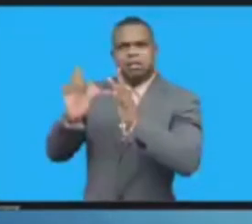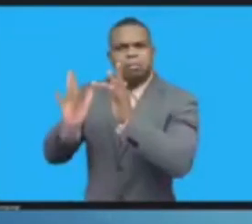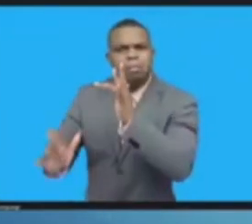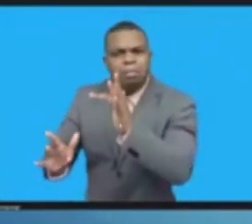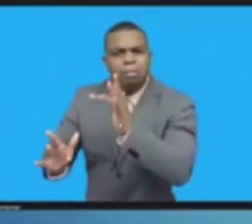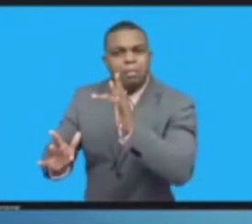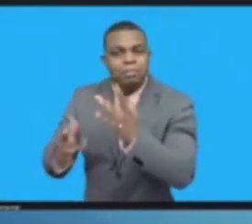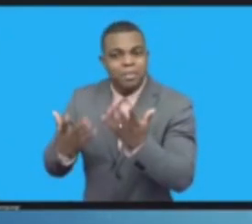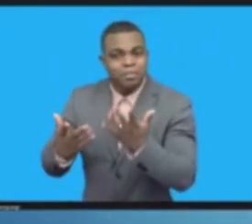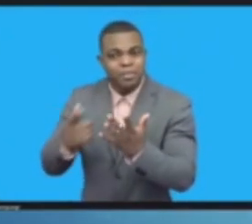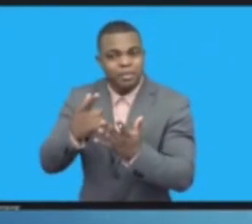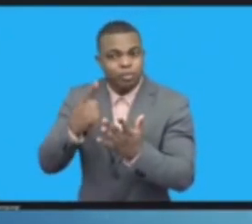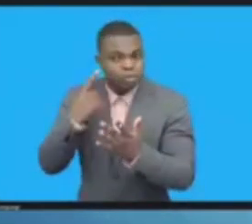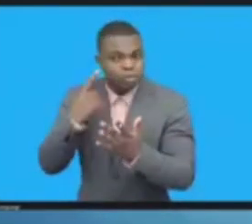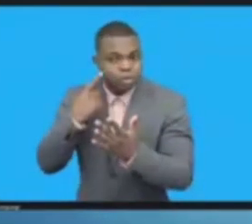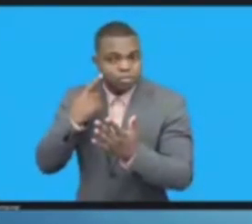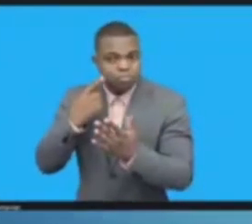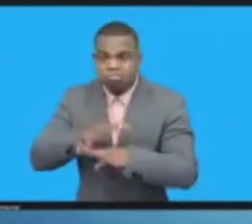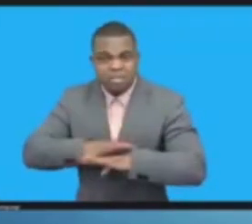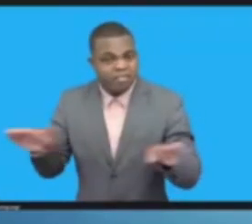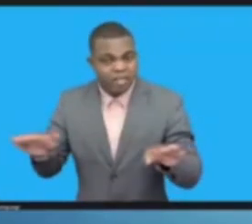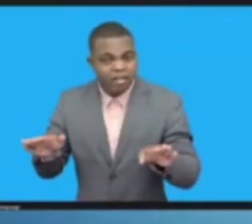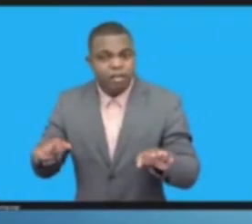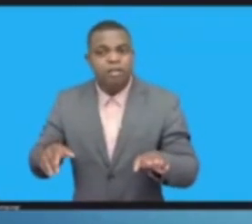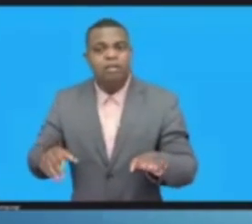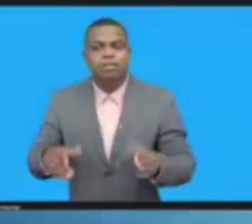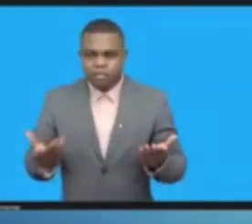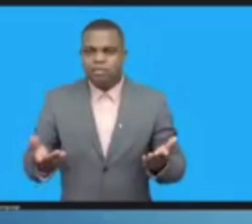understand is the last time we had the technical issue was 35 years ago.